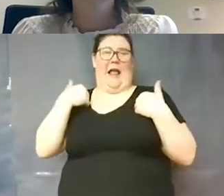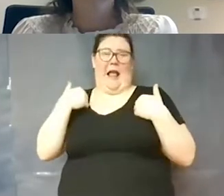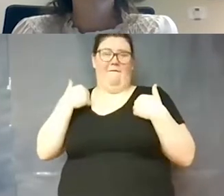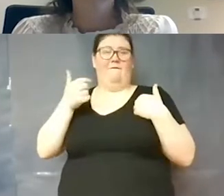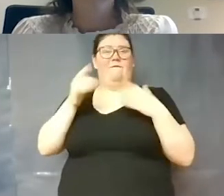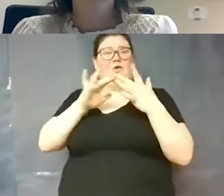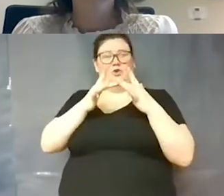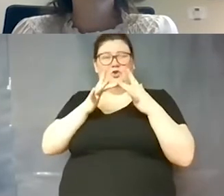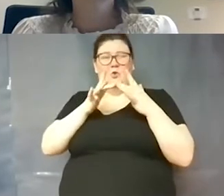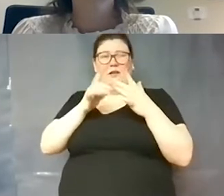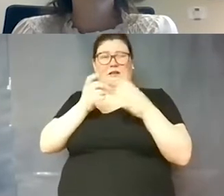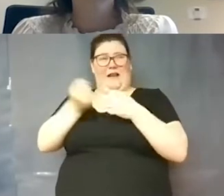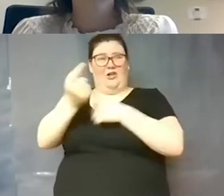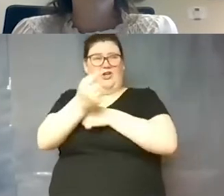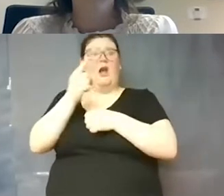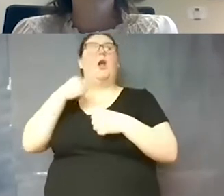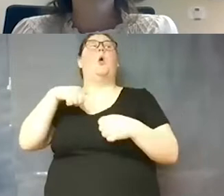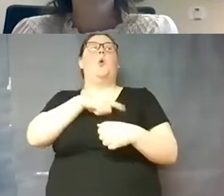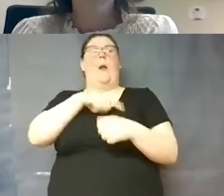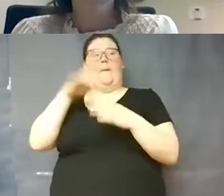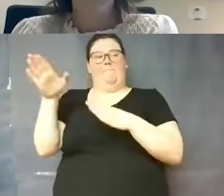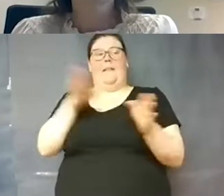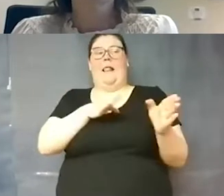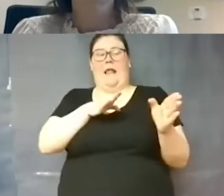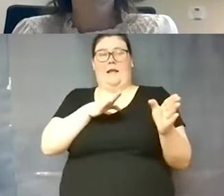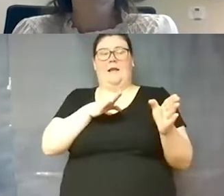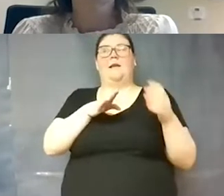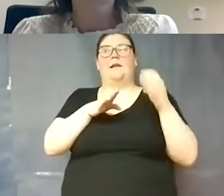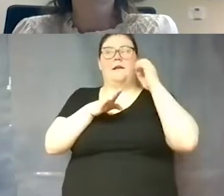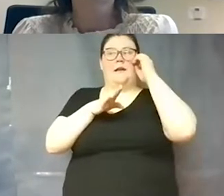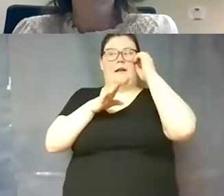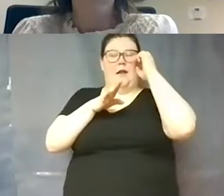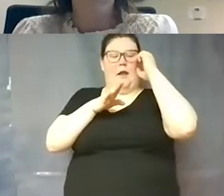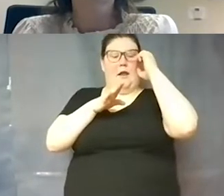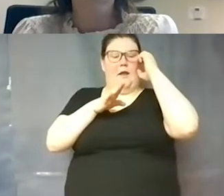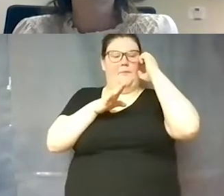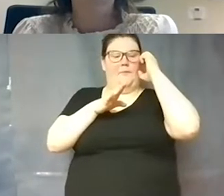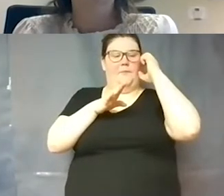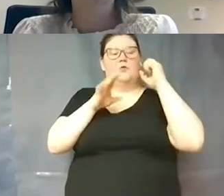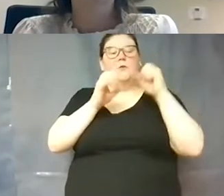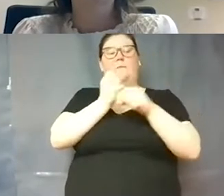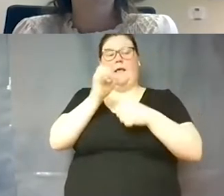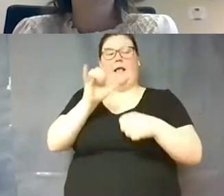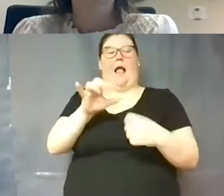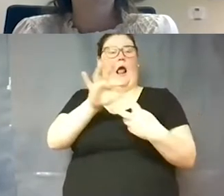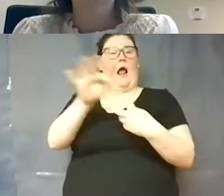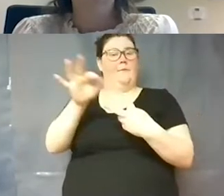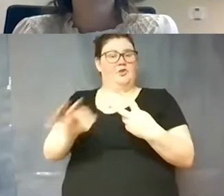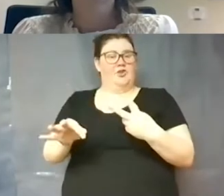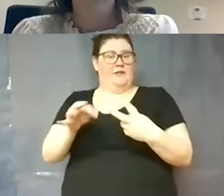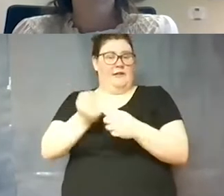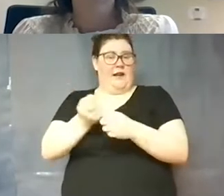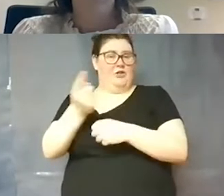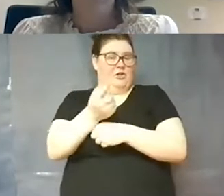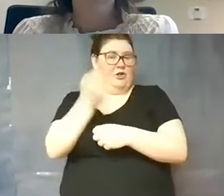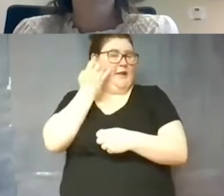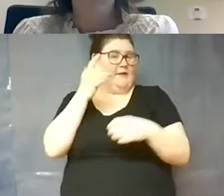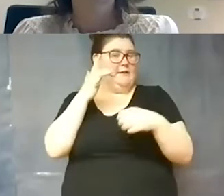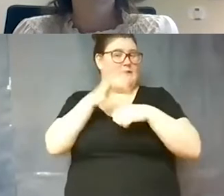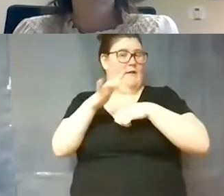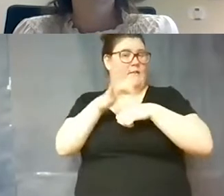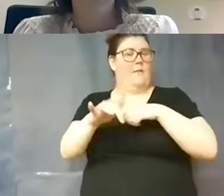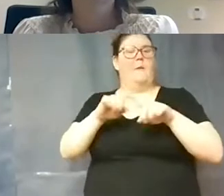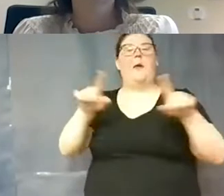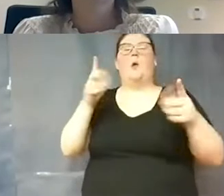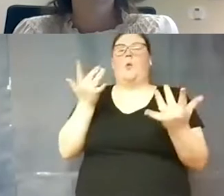we are doing planning in the district to make that an uh an option if that's available but uh we're waiting to hear from